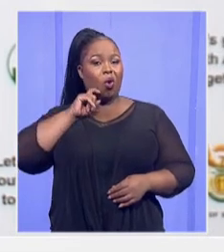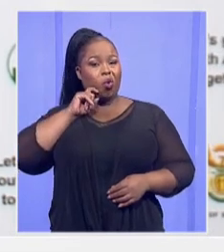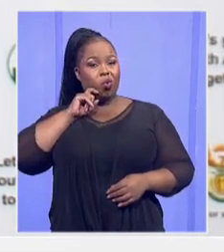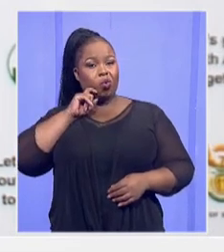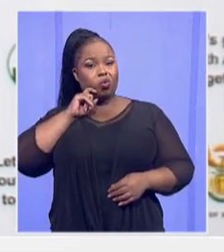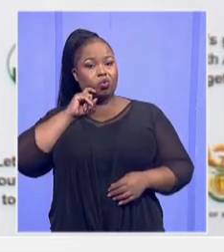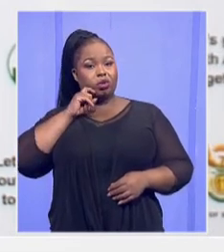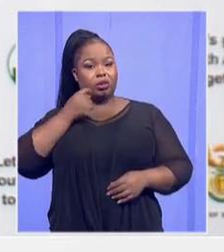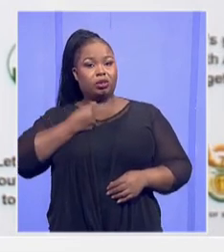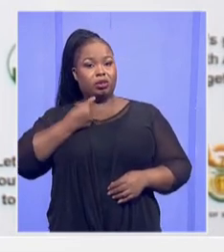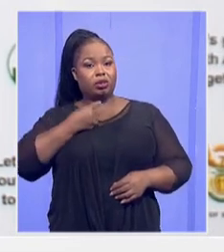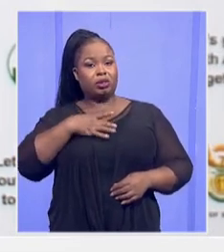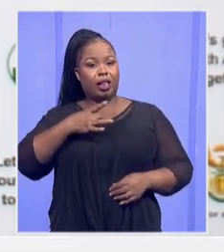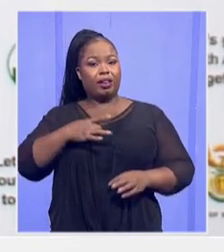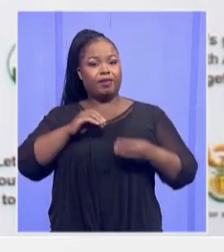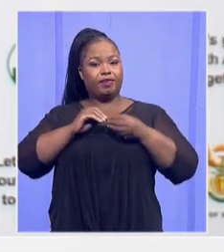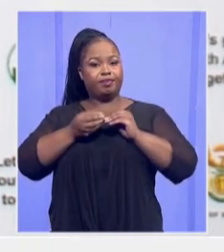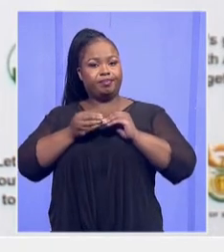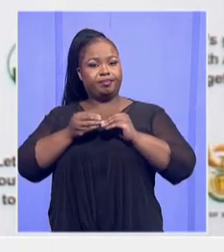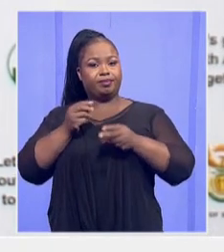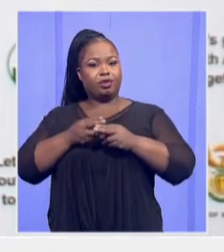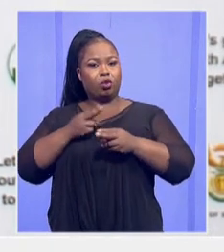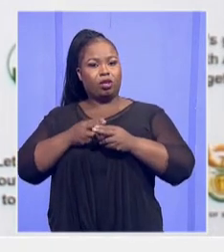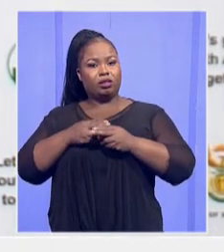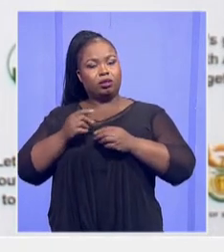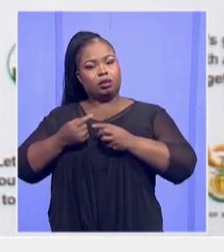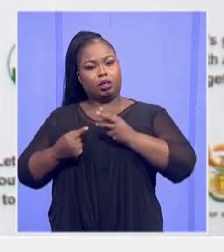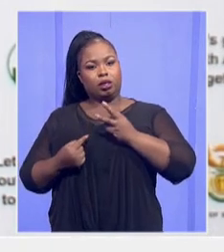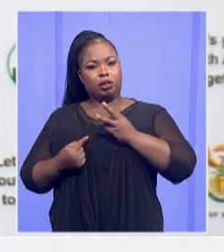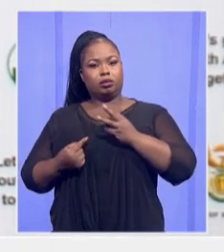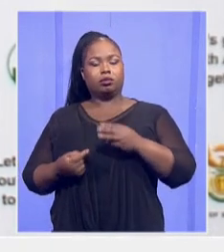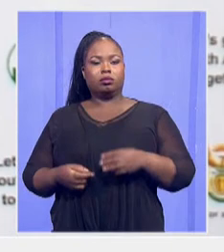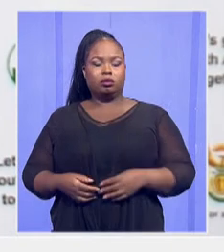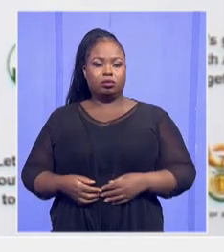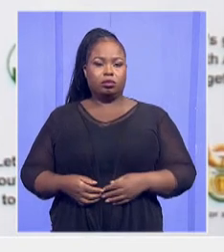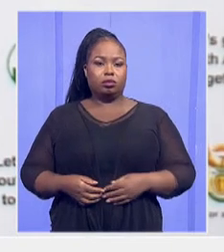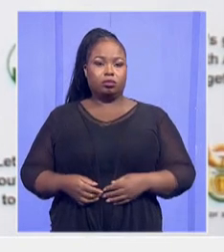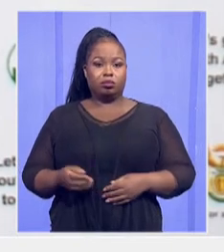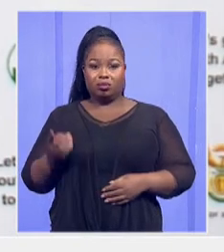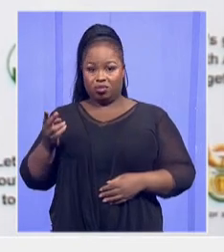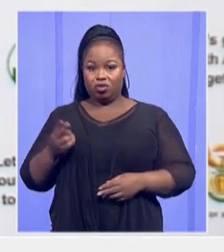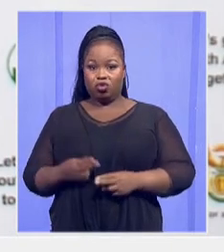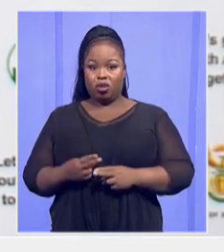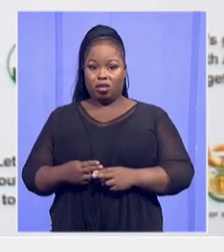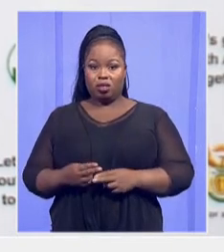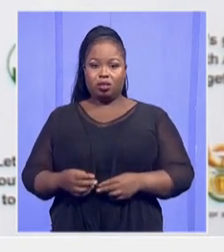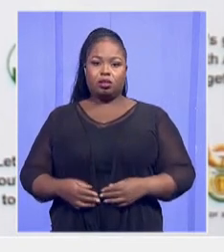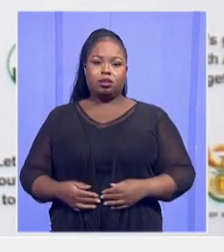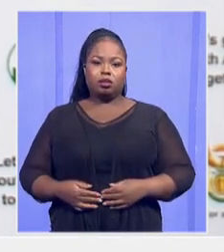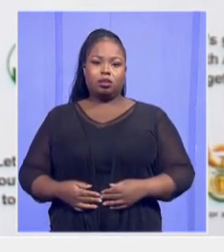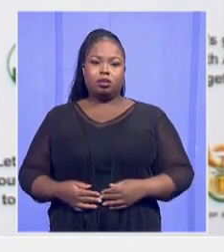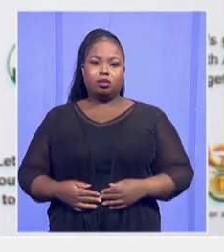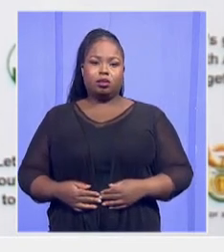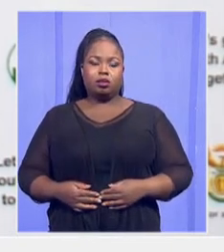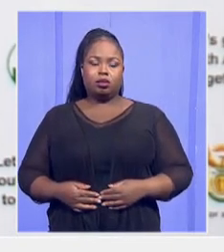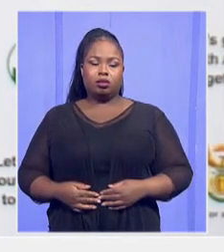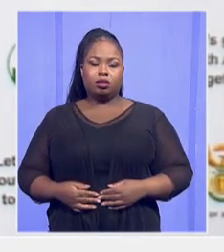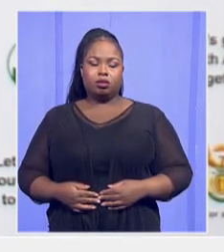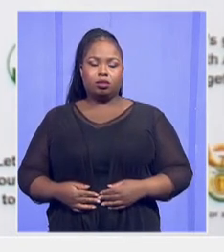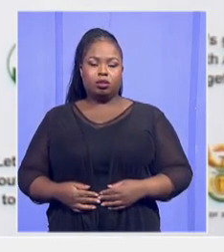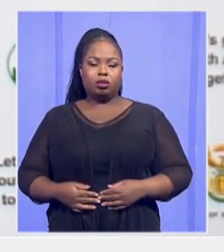unsafe structures, particularly with pit latrines, it should not be understood